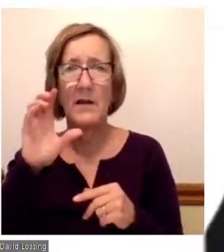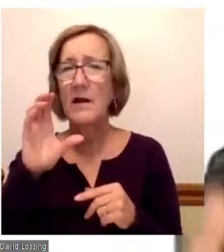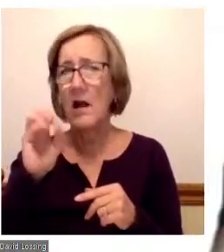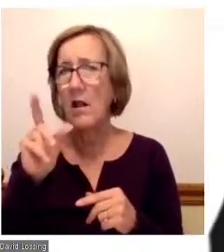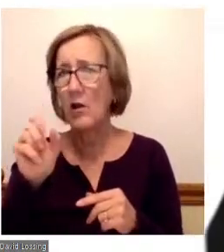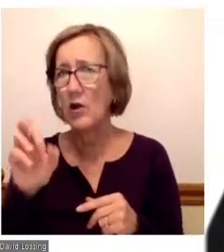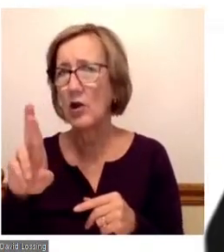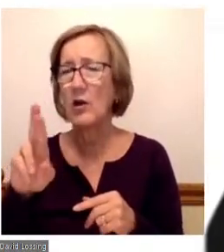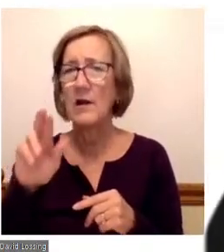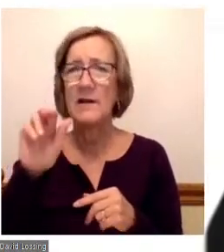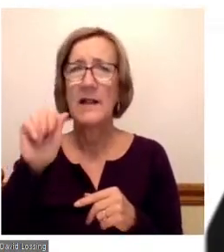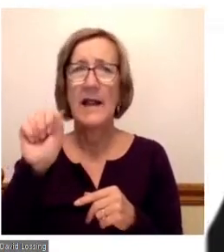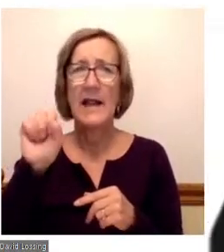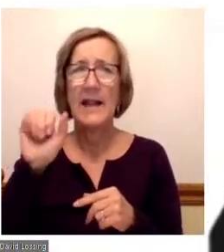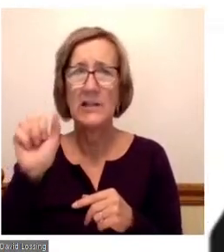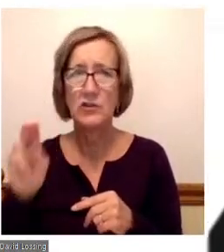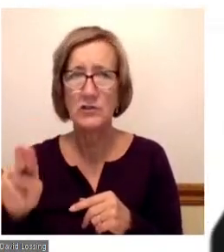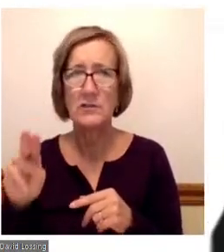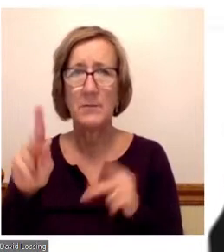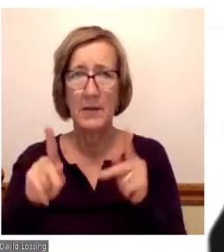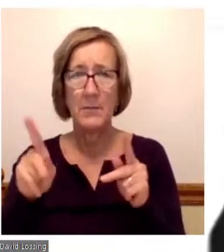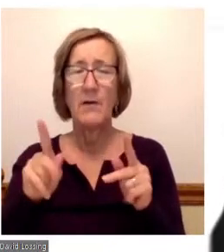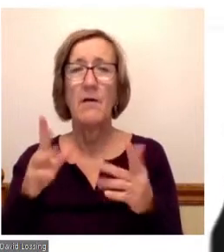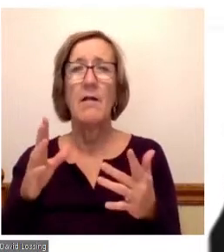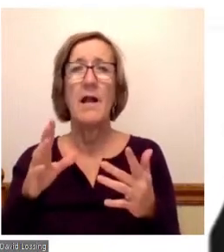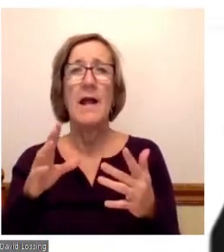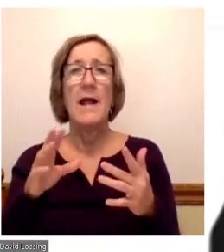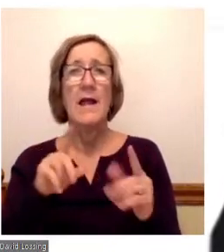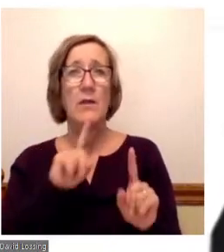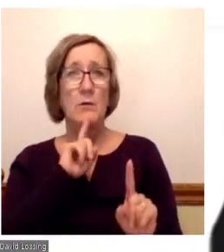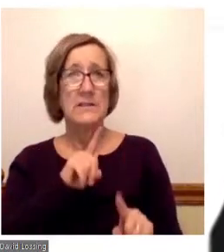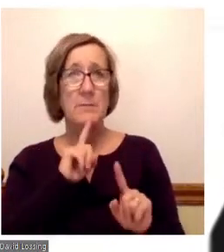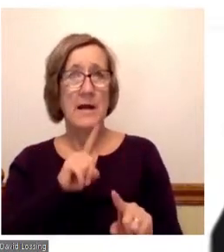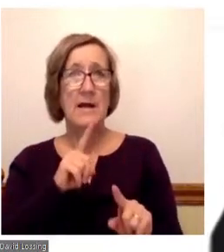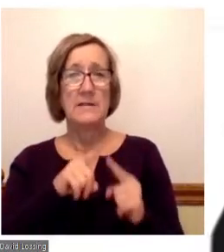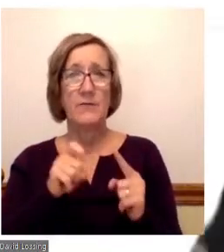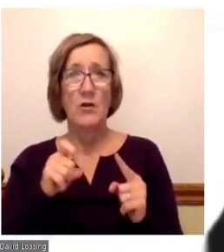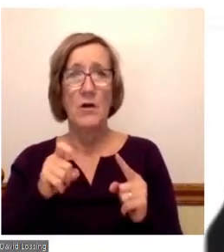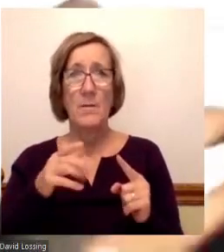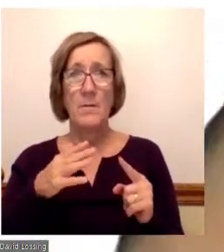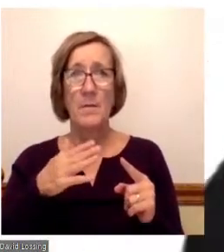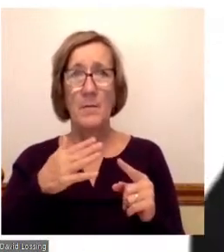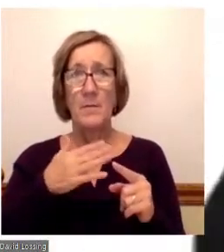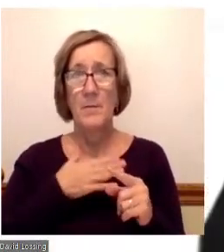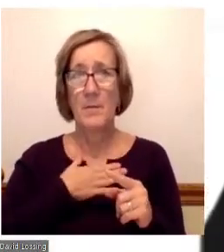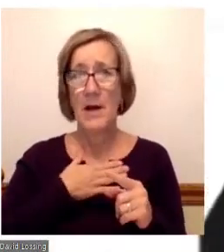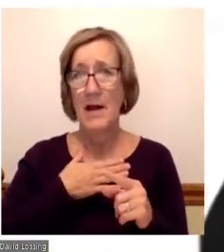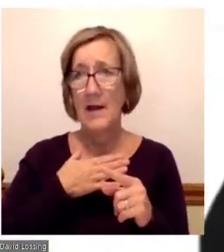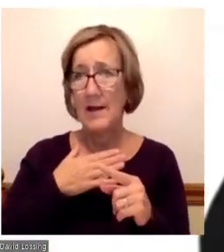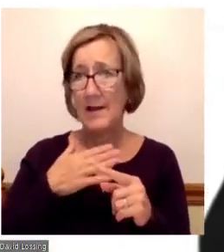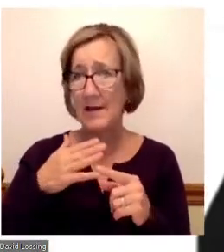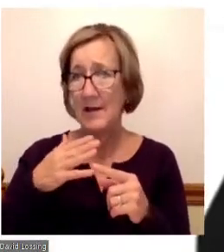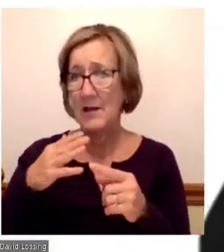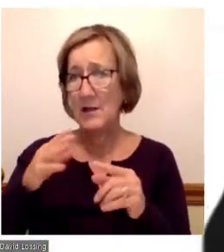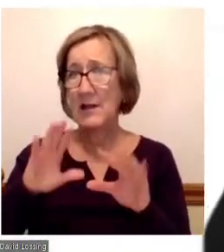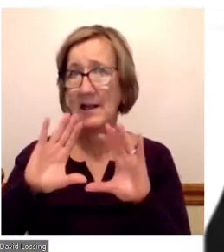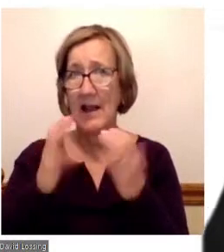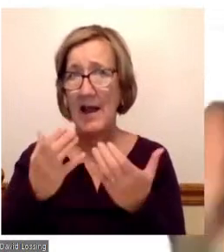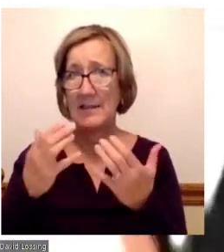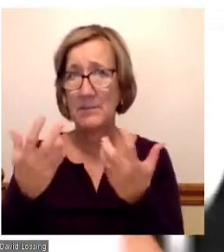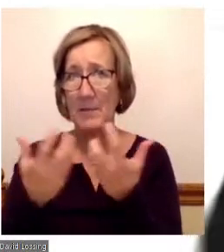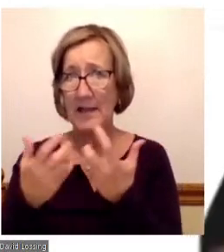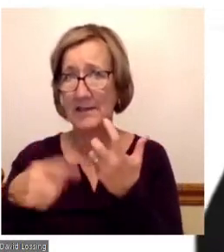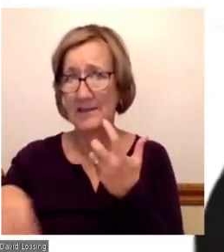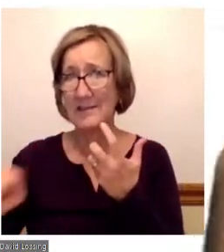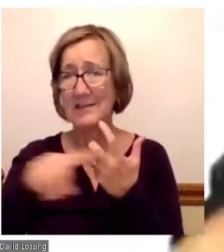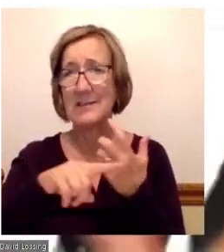the responses from my colleagues in that conversation really have break down our own barriers about what it